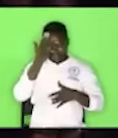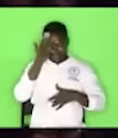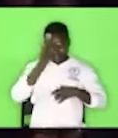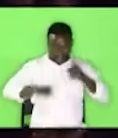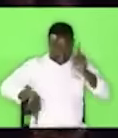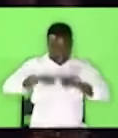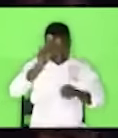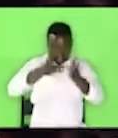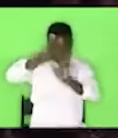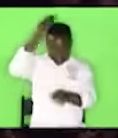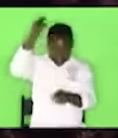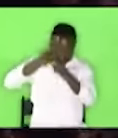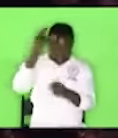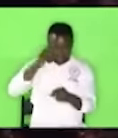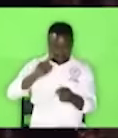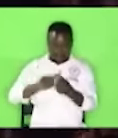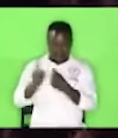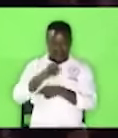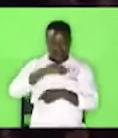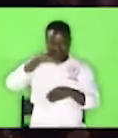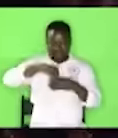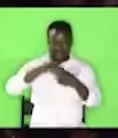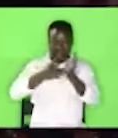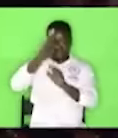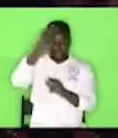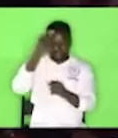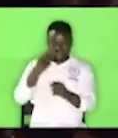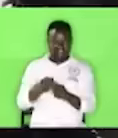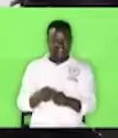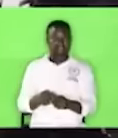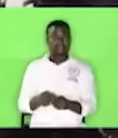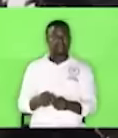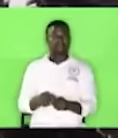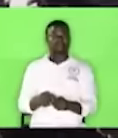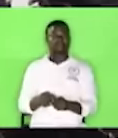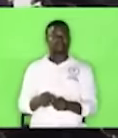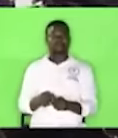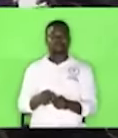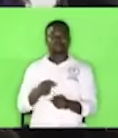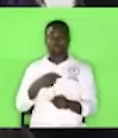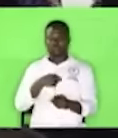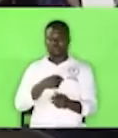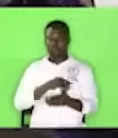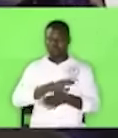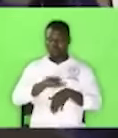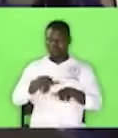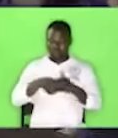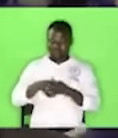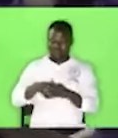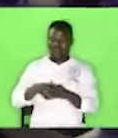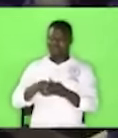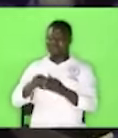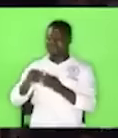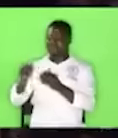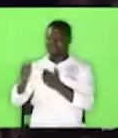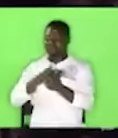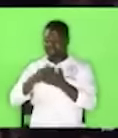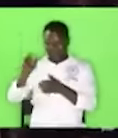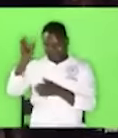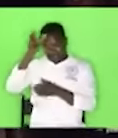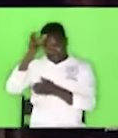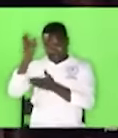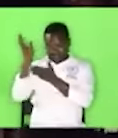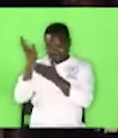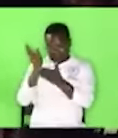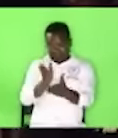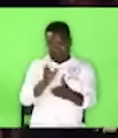today in the name of the righteous one I reverse whatever the devil has programmed